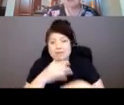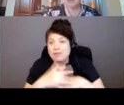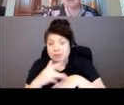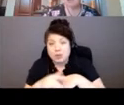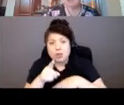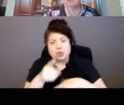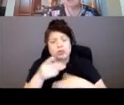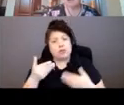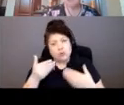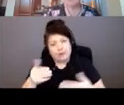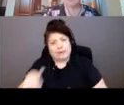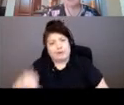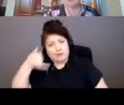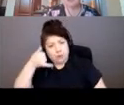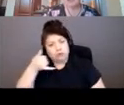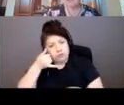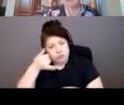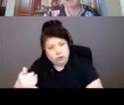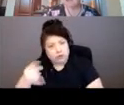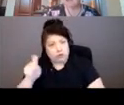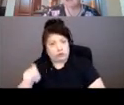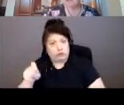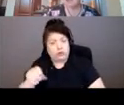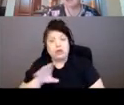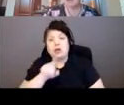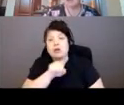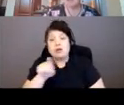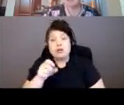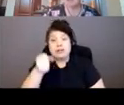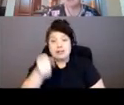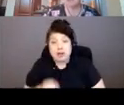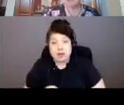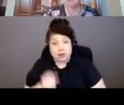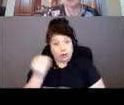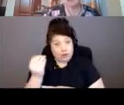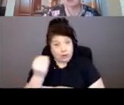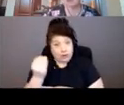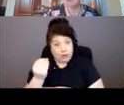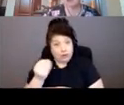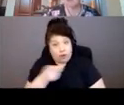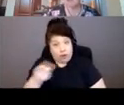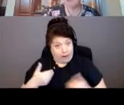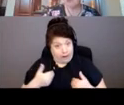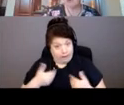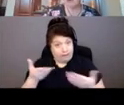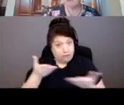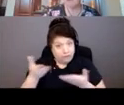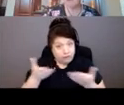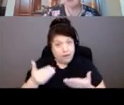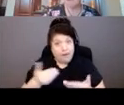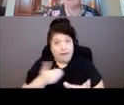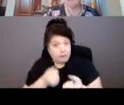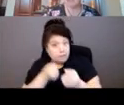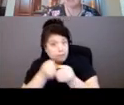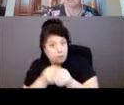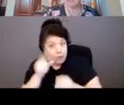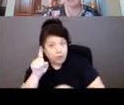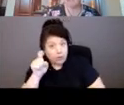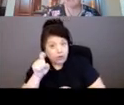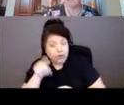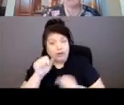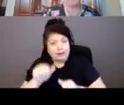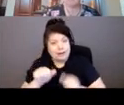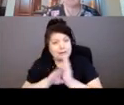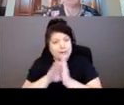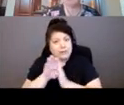Ontario, do you have that service? Do you have that support that you can develop a program by telephone?